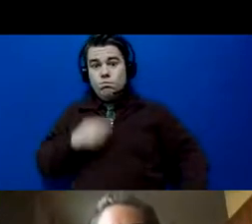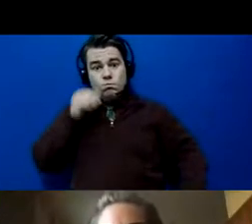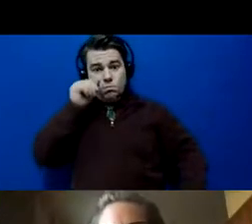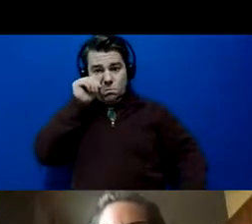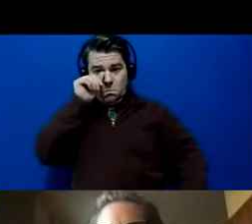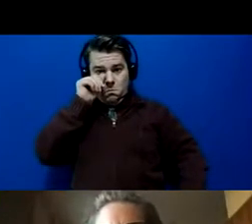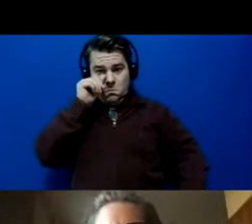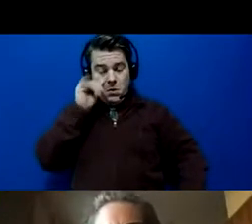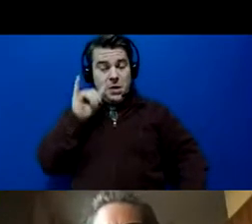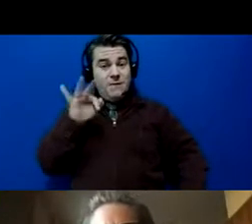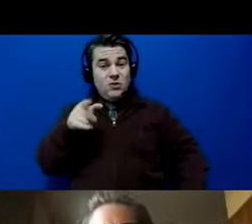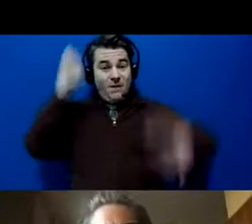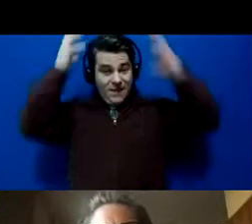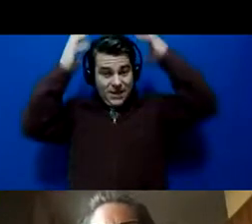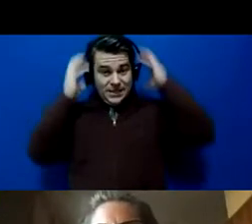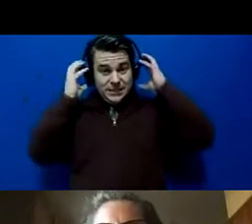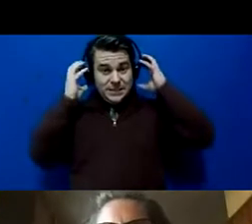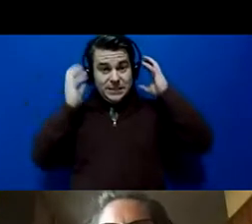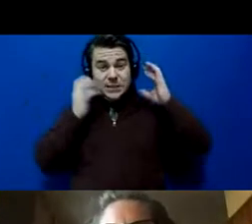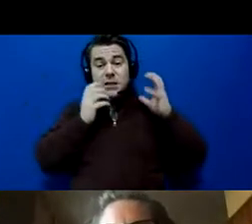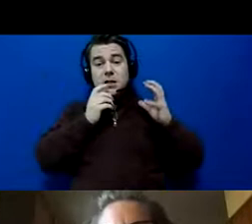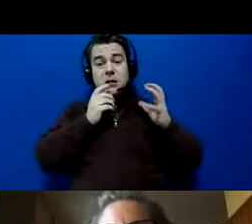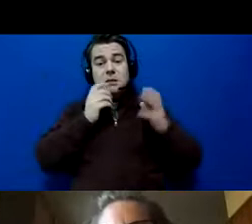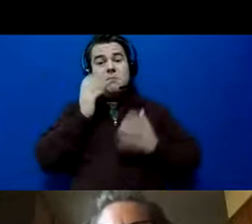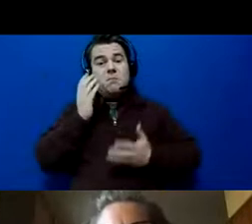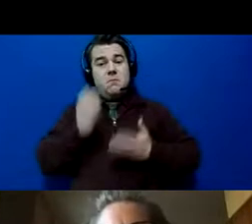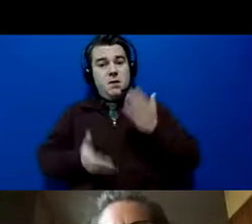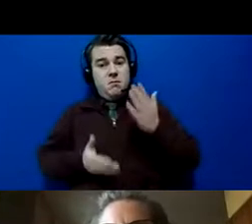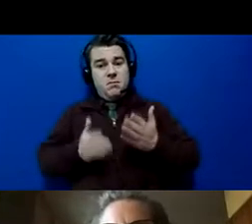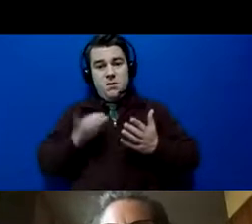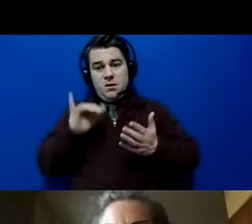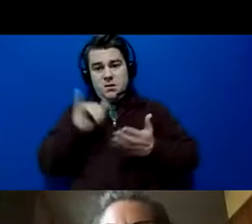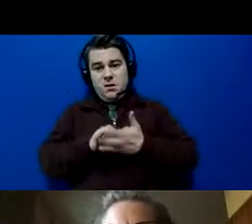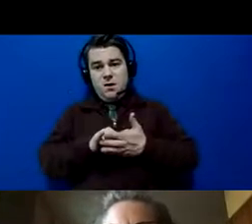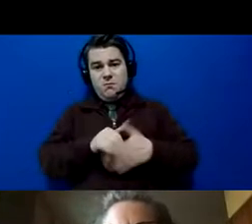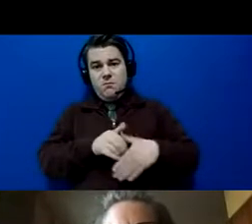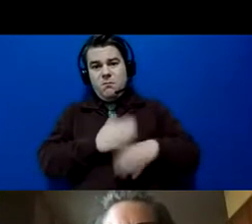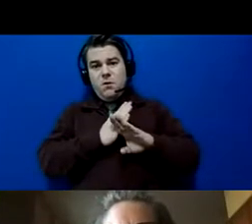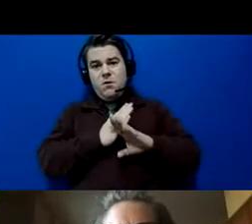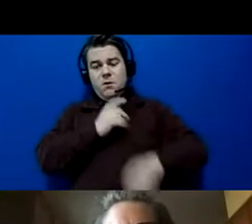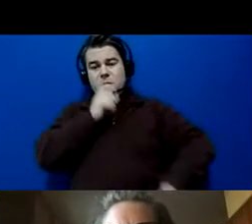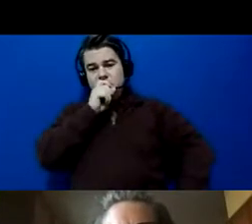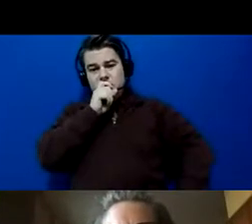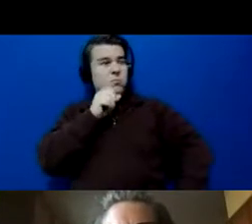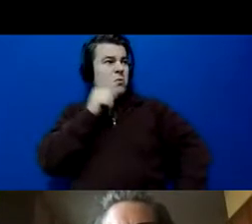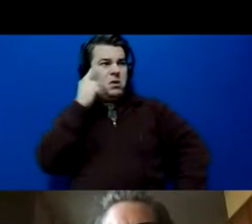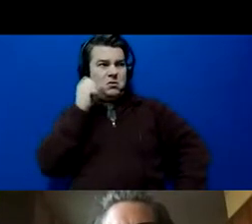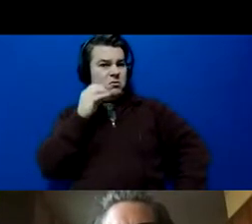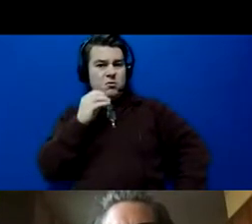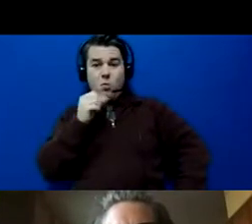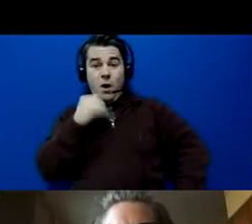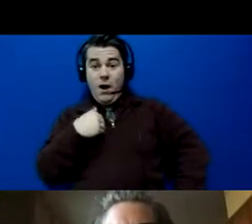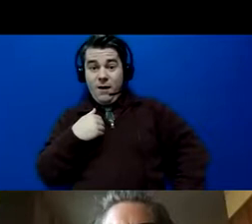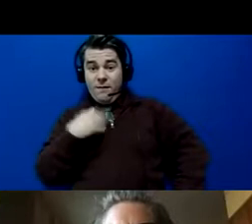If she has a headset on, um, it might be the headset that is blocking it. I don't think so. You don't have a headset